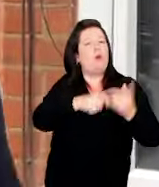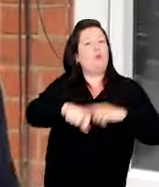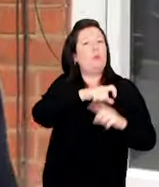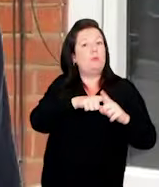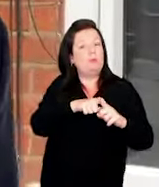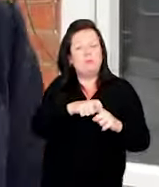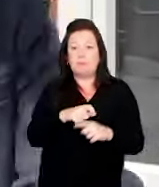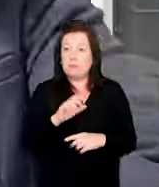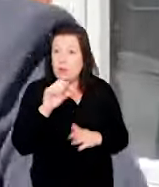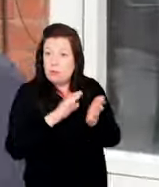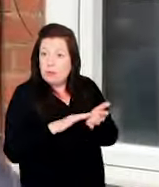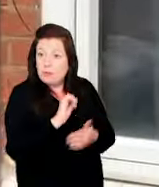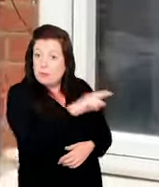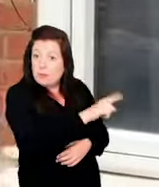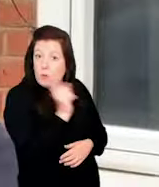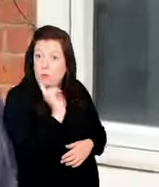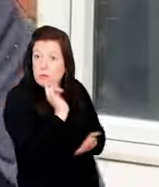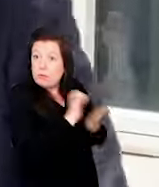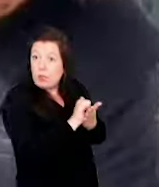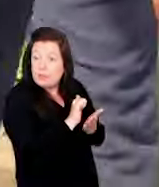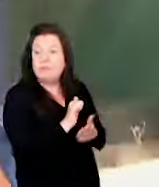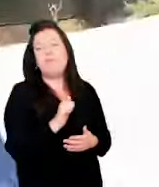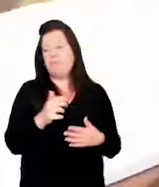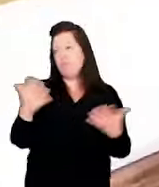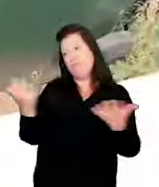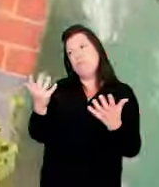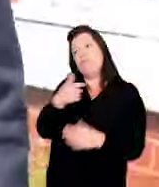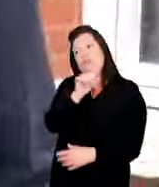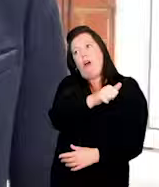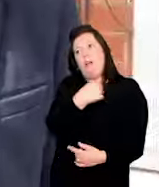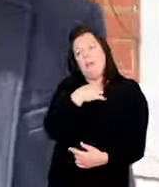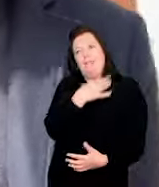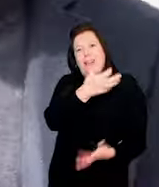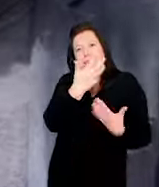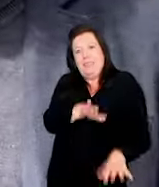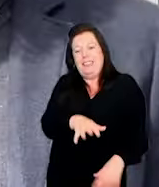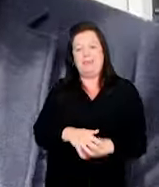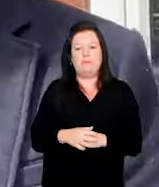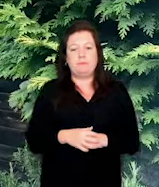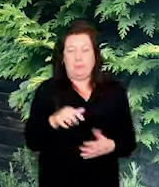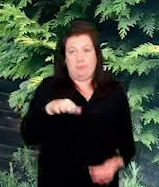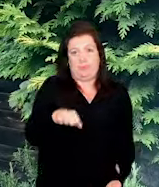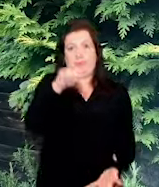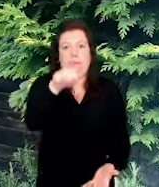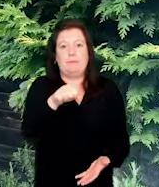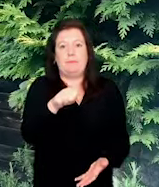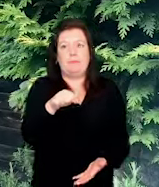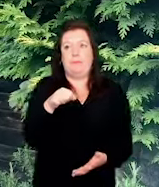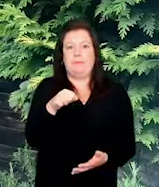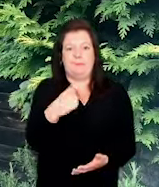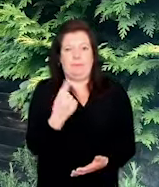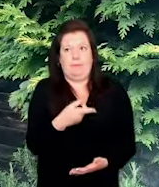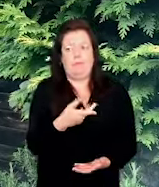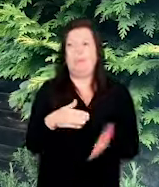Absolutely! You... Take this... And... Melanie...